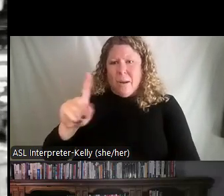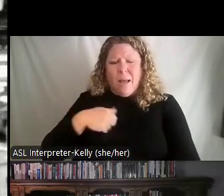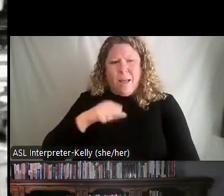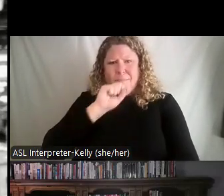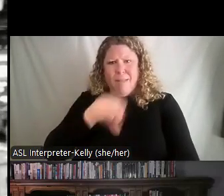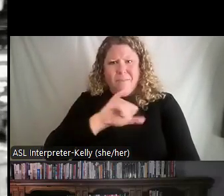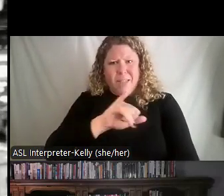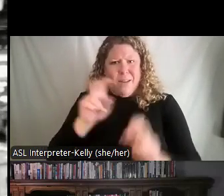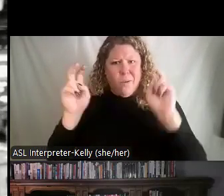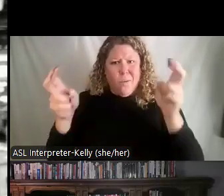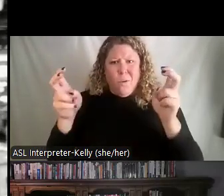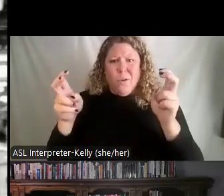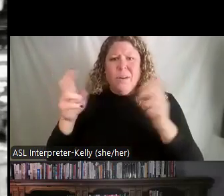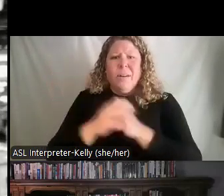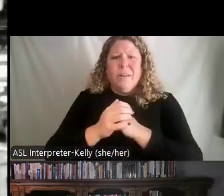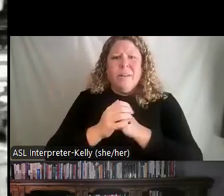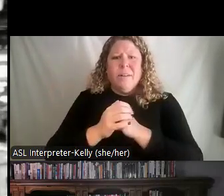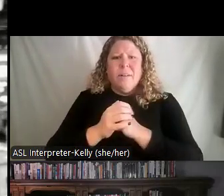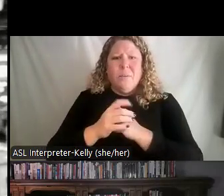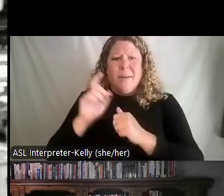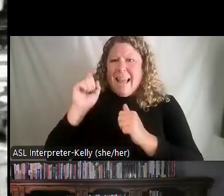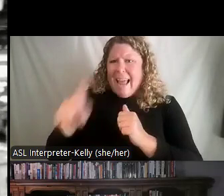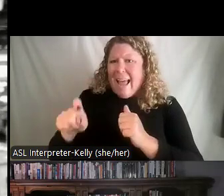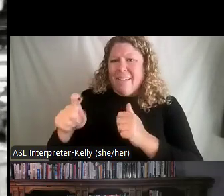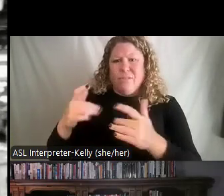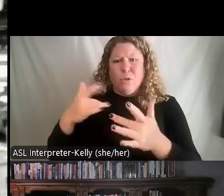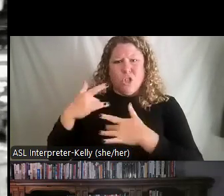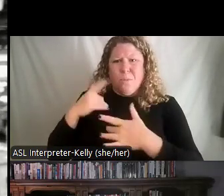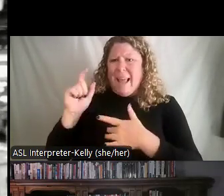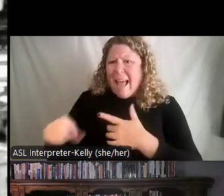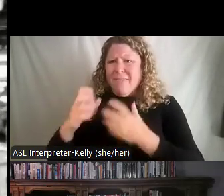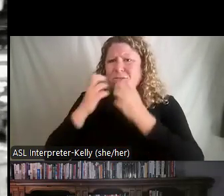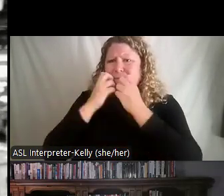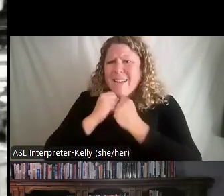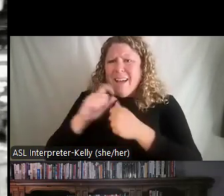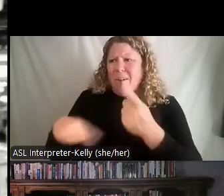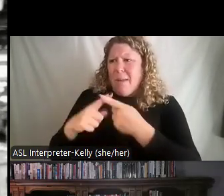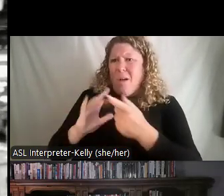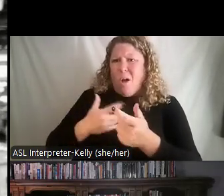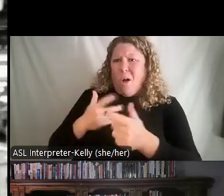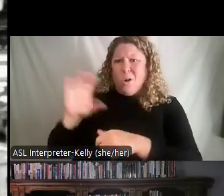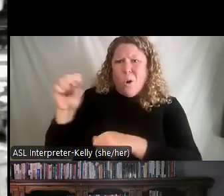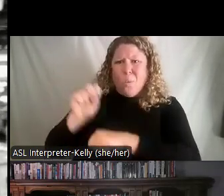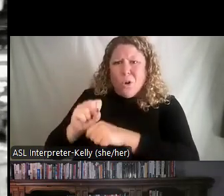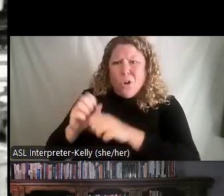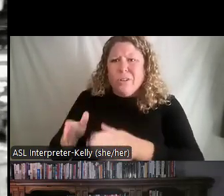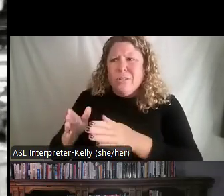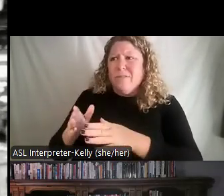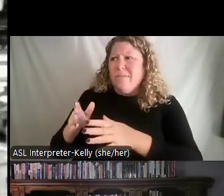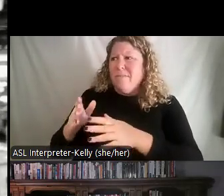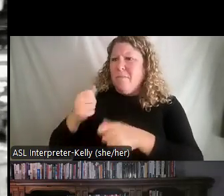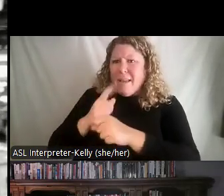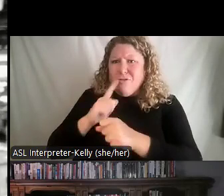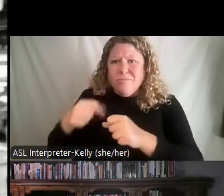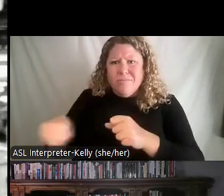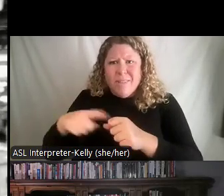because it shows us, you know, that we have to be concerned about our people that we work with, that we're helping them to be successful,